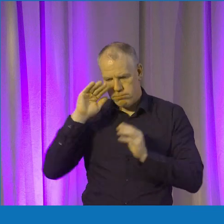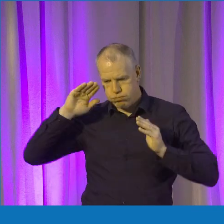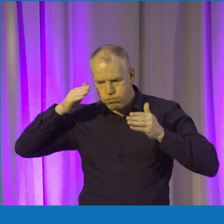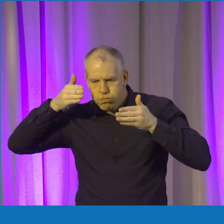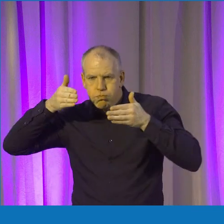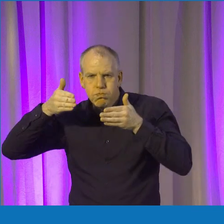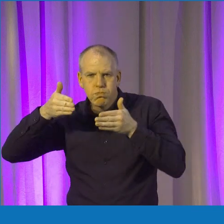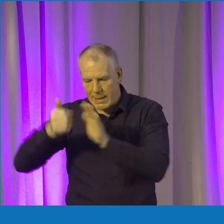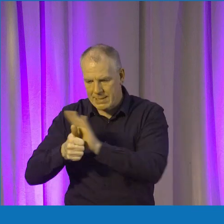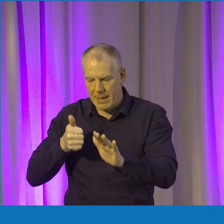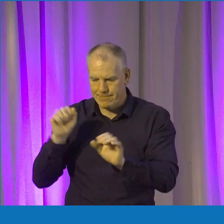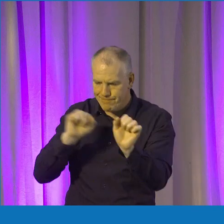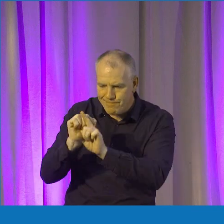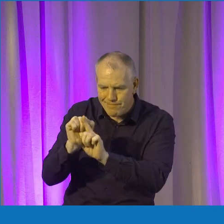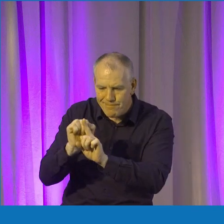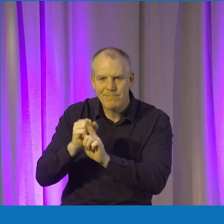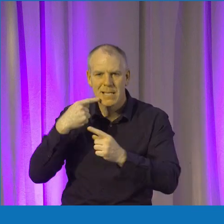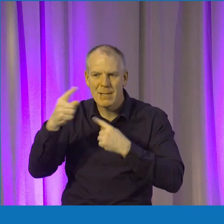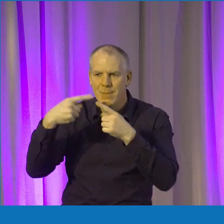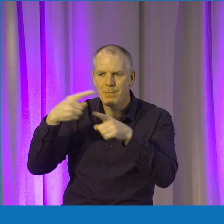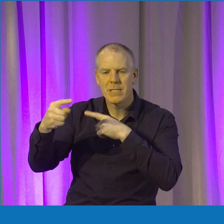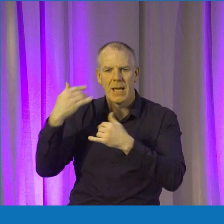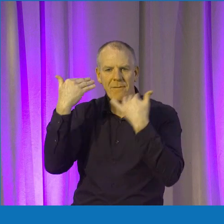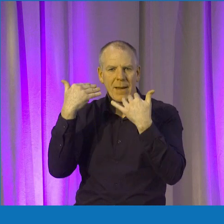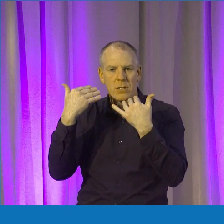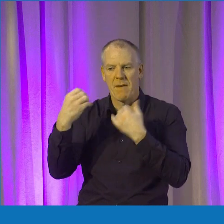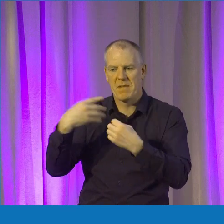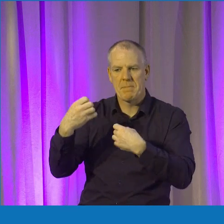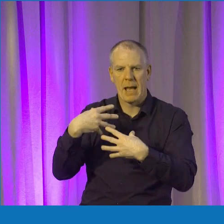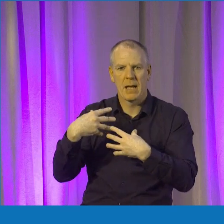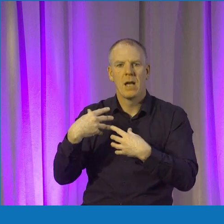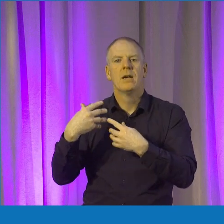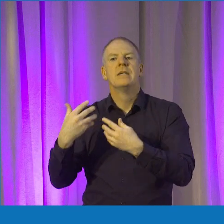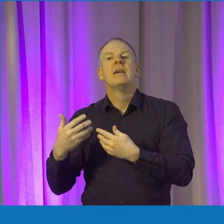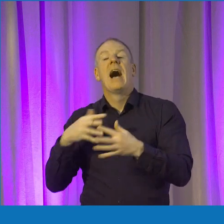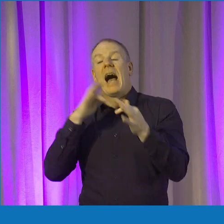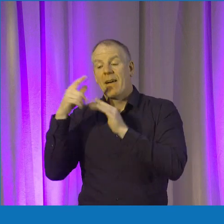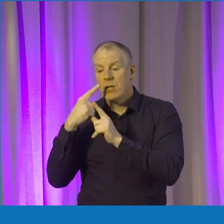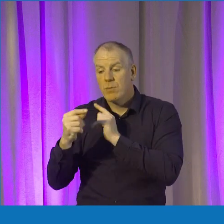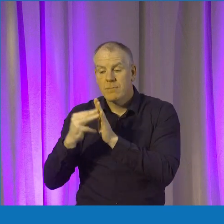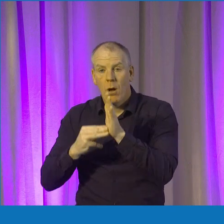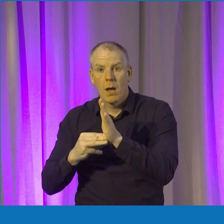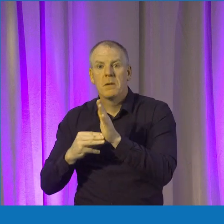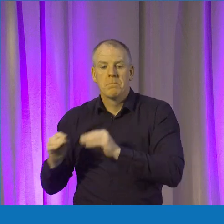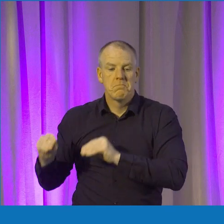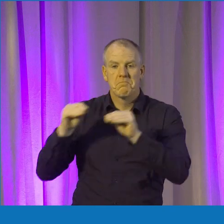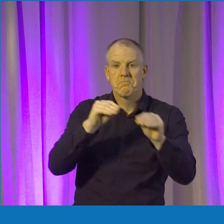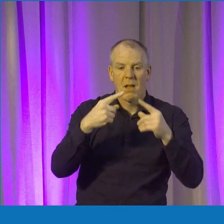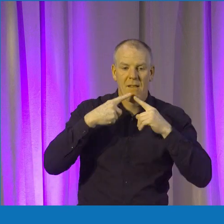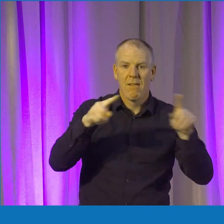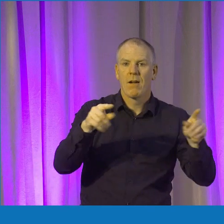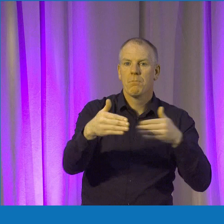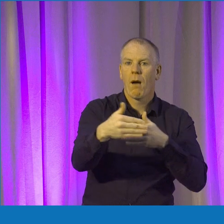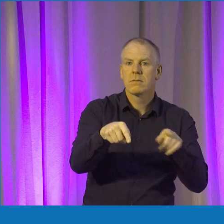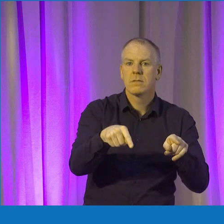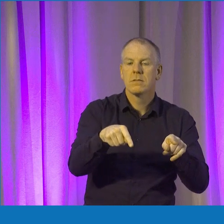that and get a lot of experience pitching and got good feedback from that. And then I think after that, then we went for the Launchbox program. And I